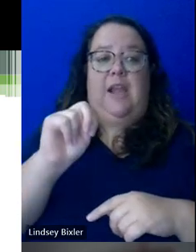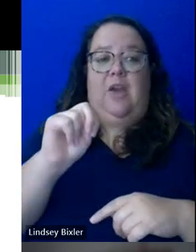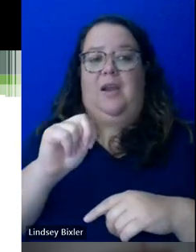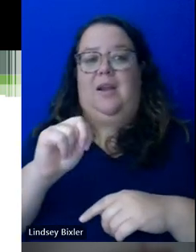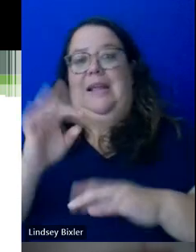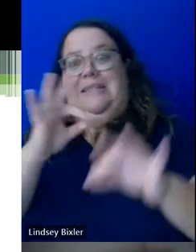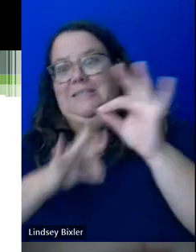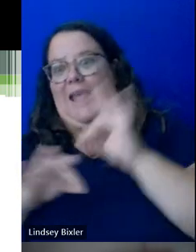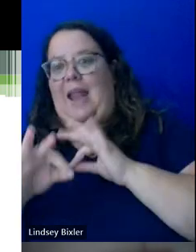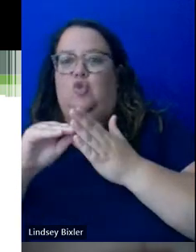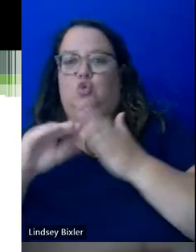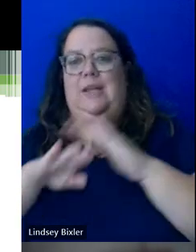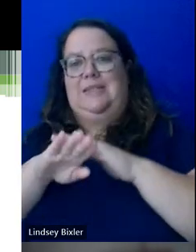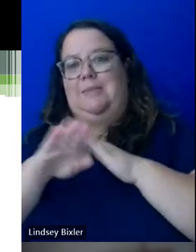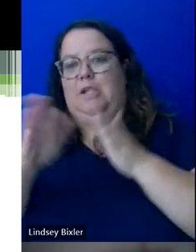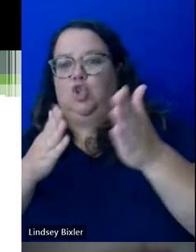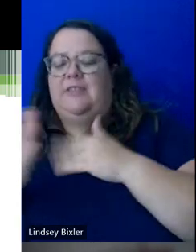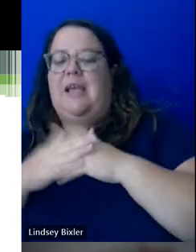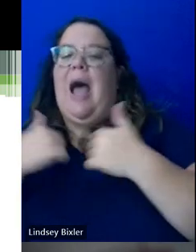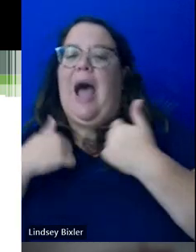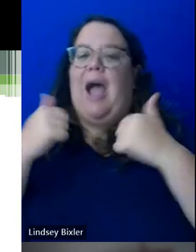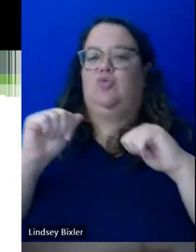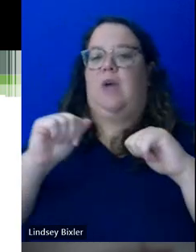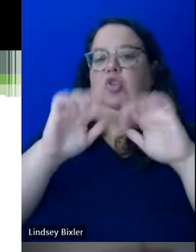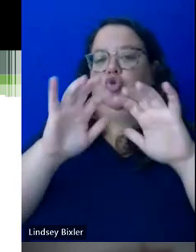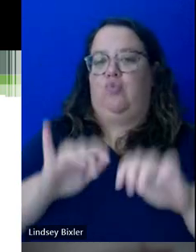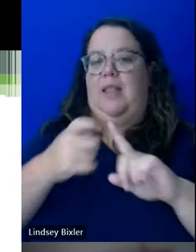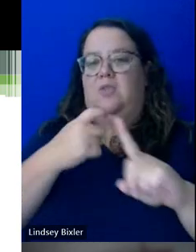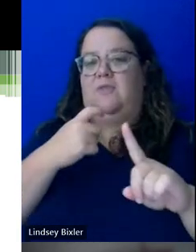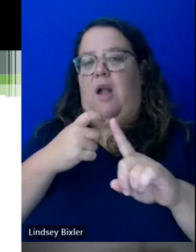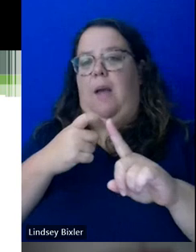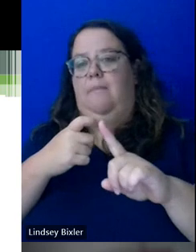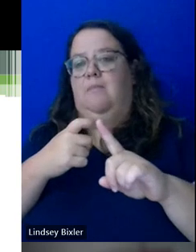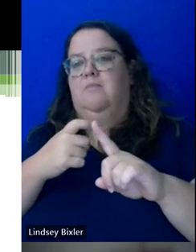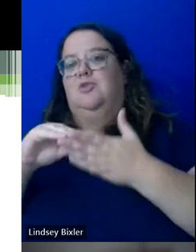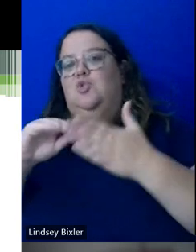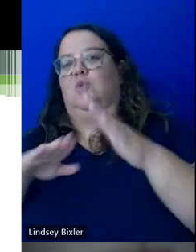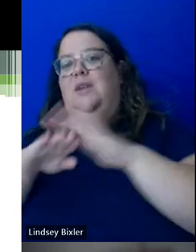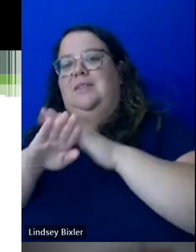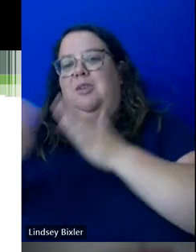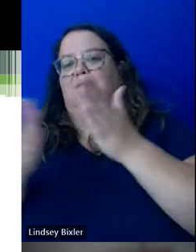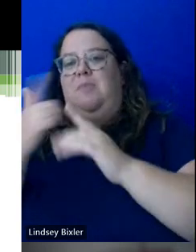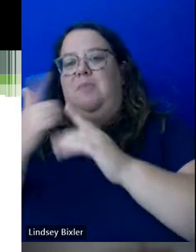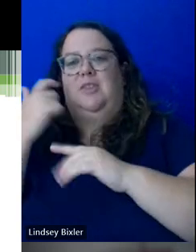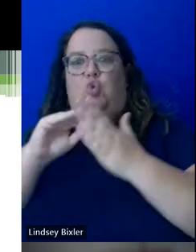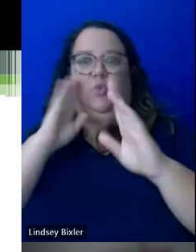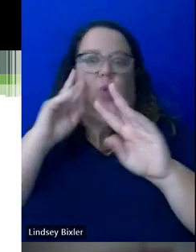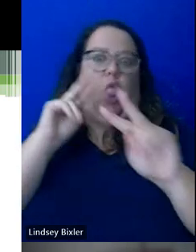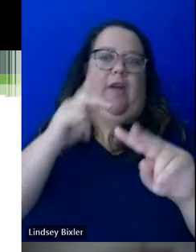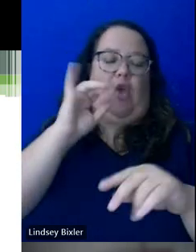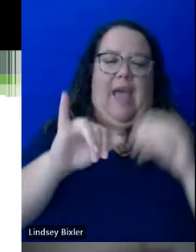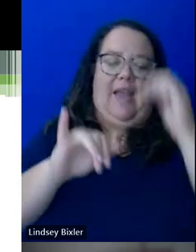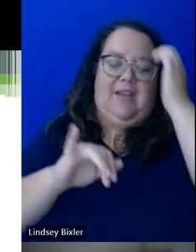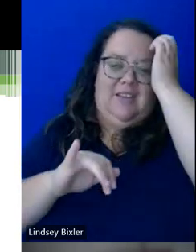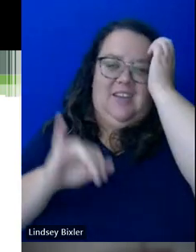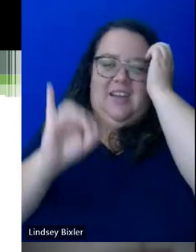Services or from Nate. I try to write those from the main account those because I know that that's where students will look for them. And that's